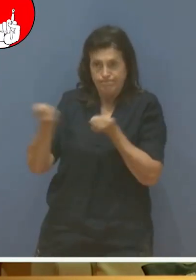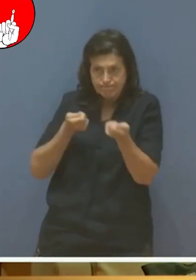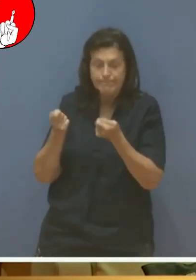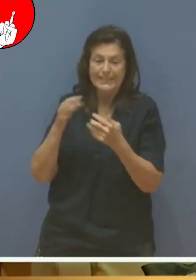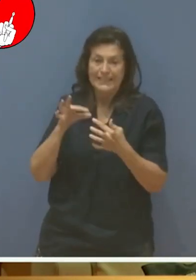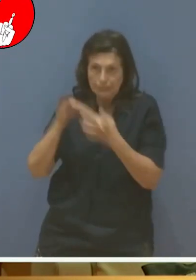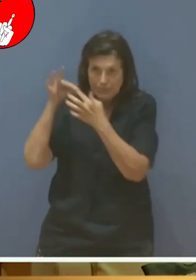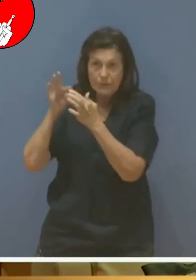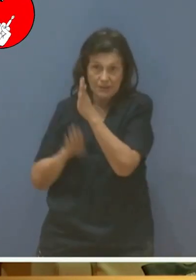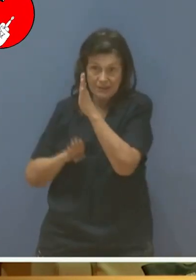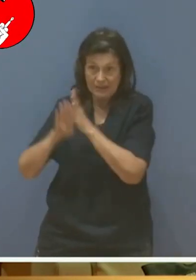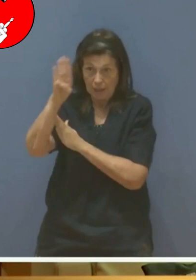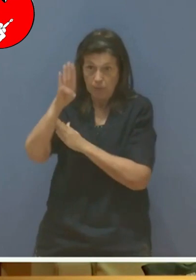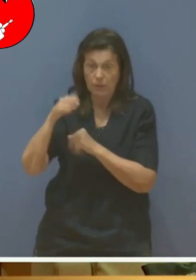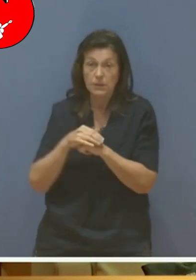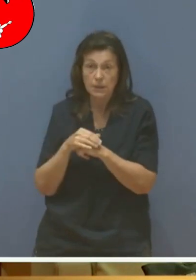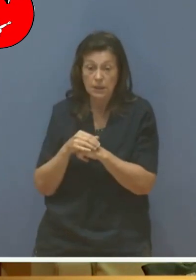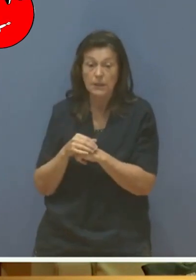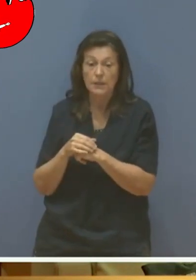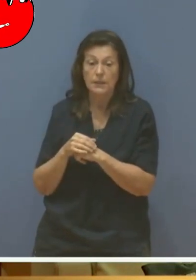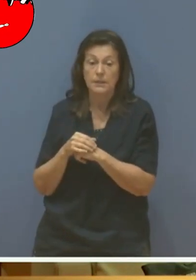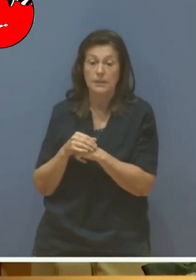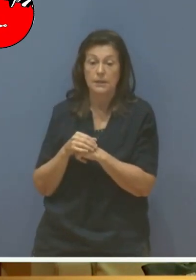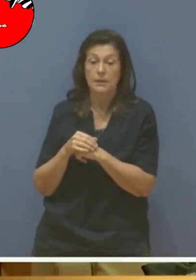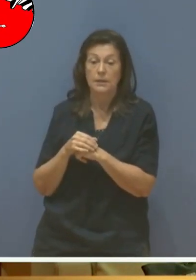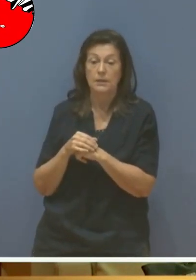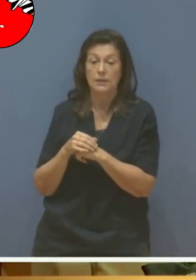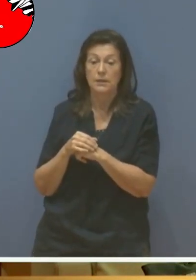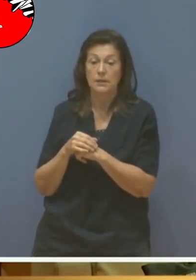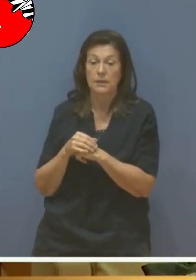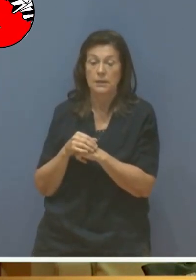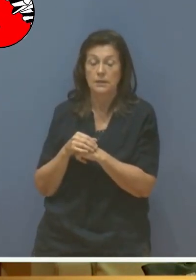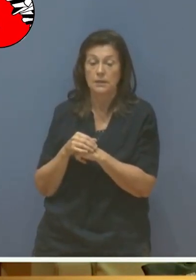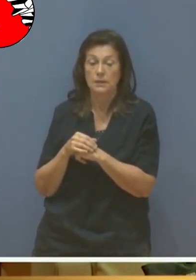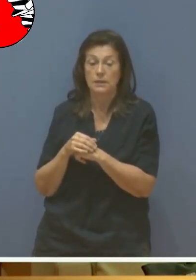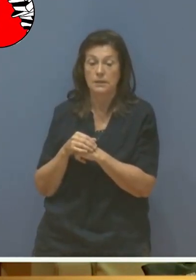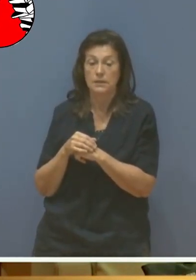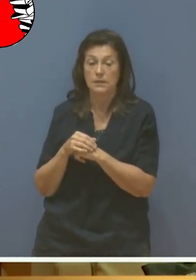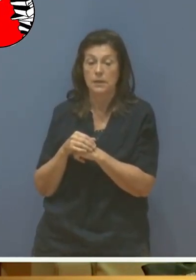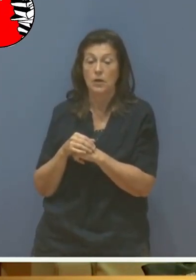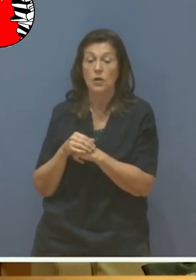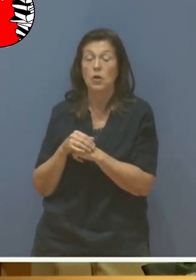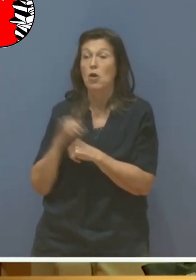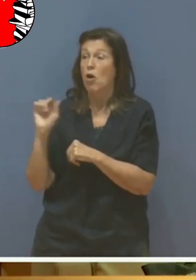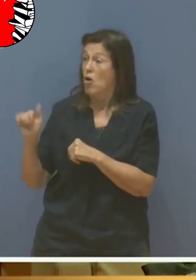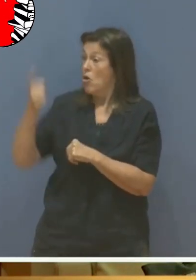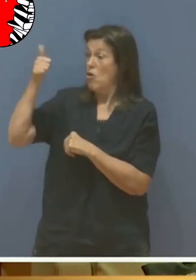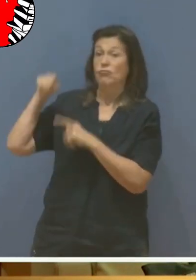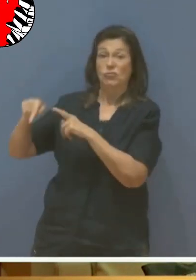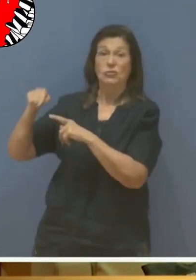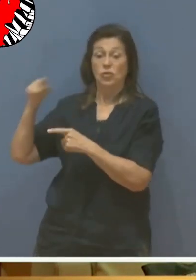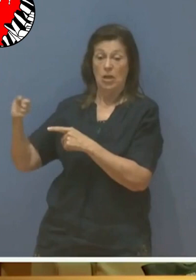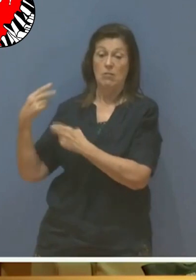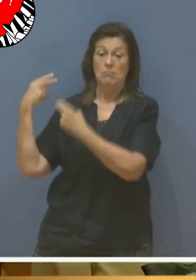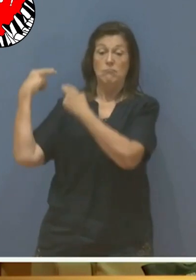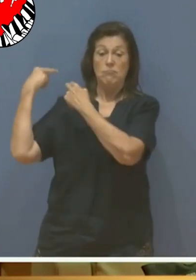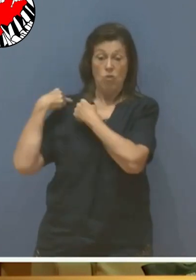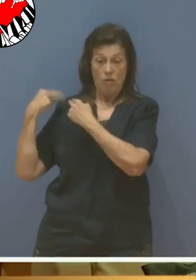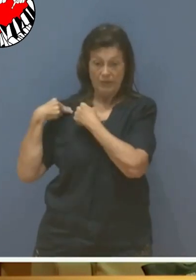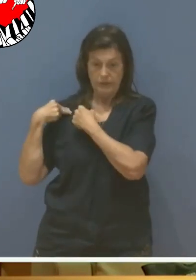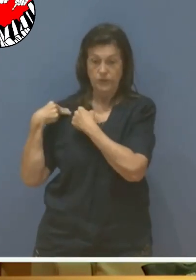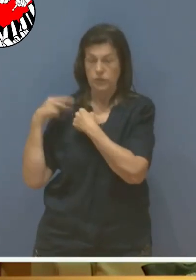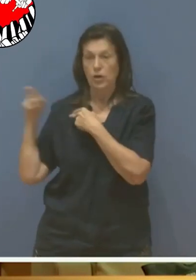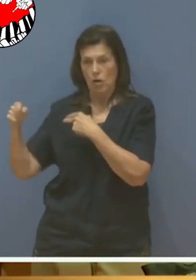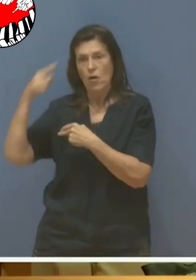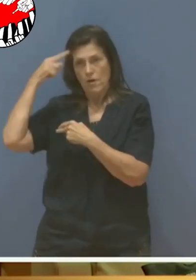department for the development, but the Bangladesh government government was disbanded this Special Affairs Division and replace a development support project for